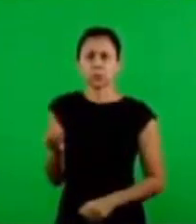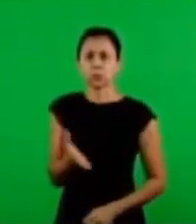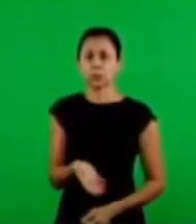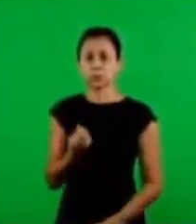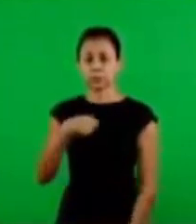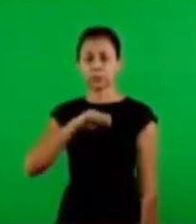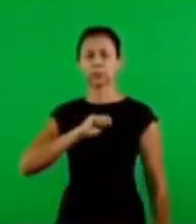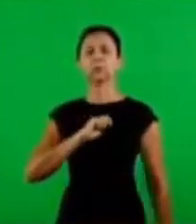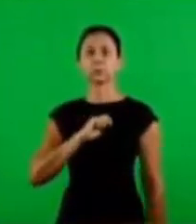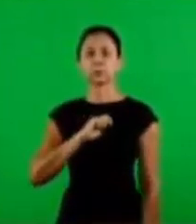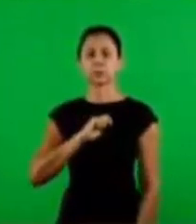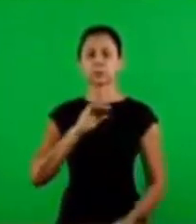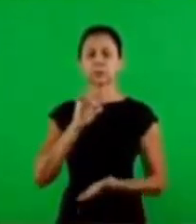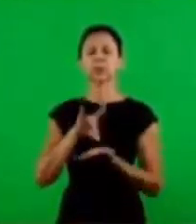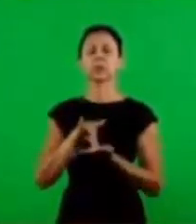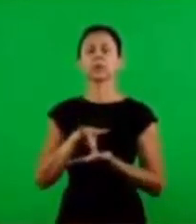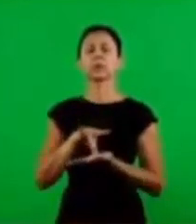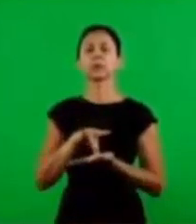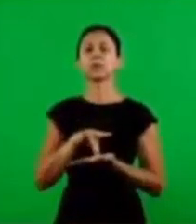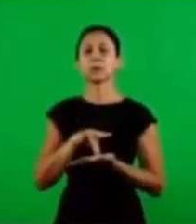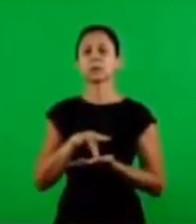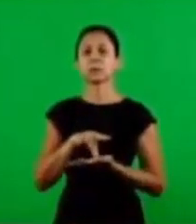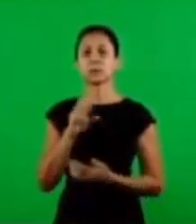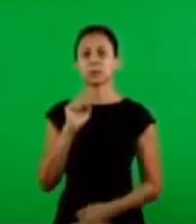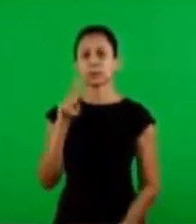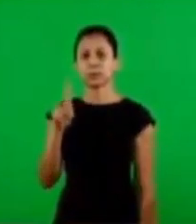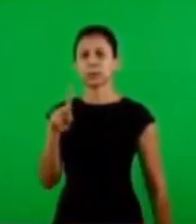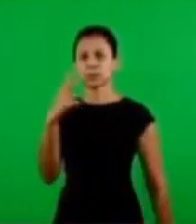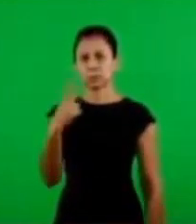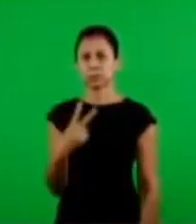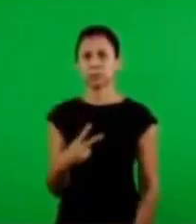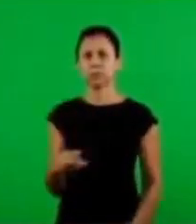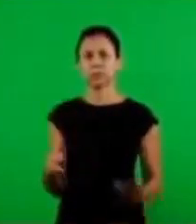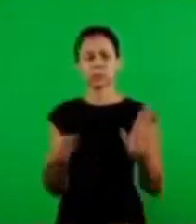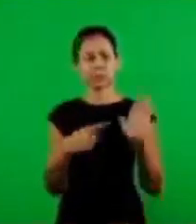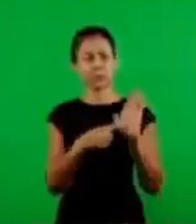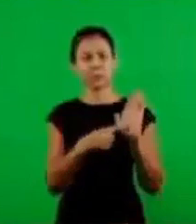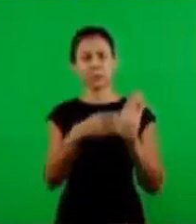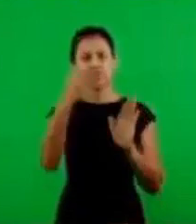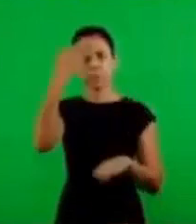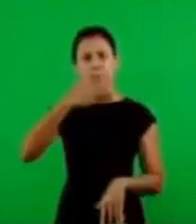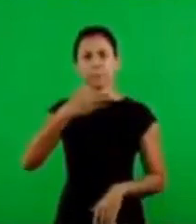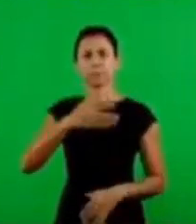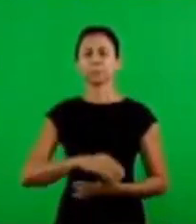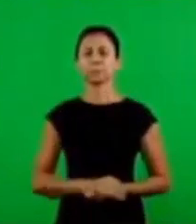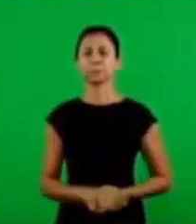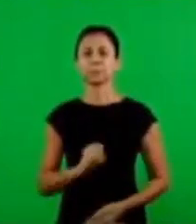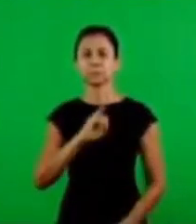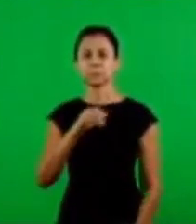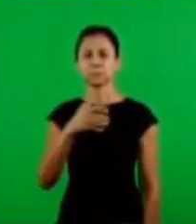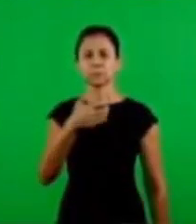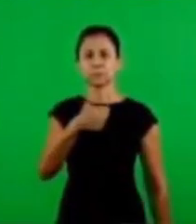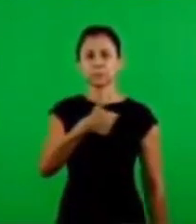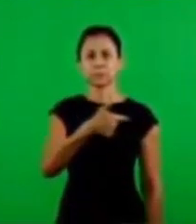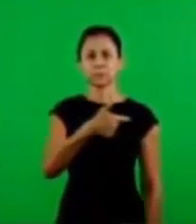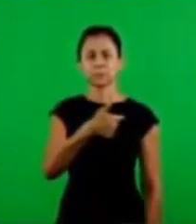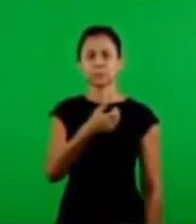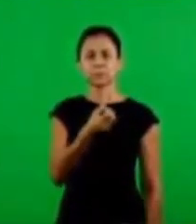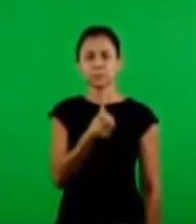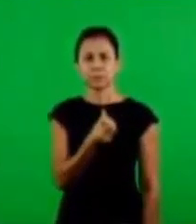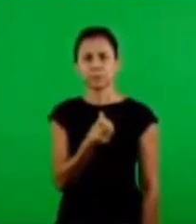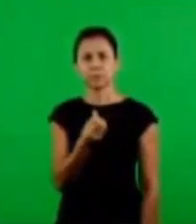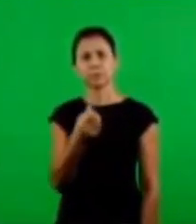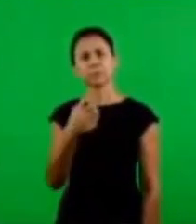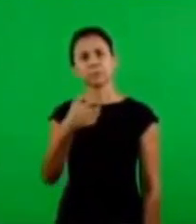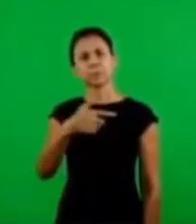And this temple will be destroyed. And on the third day, I'll be edified. So I sat here. And here you see the fulfillment. And at the